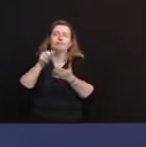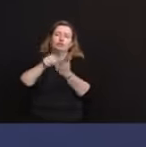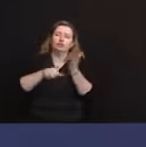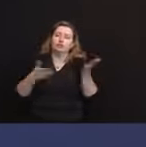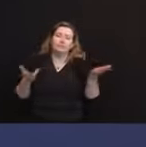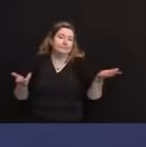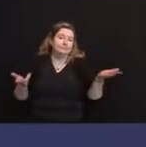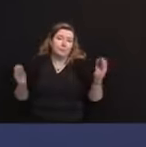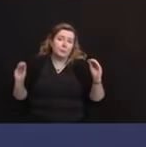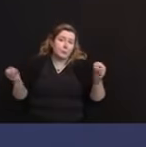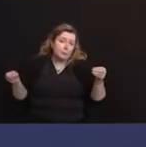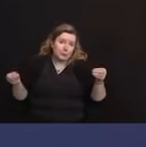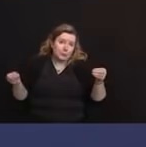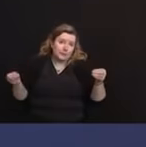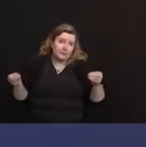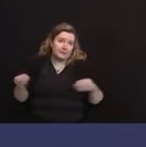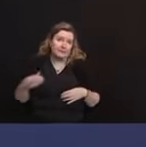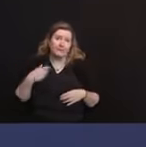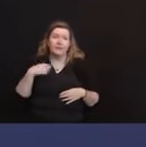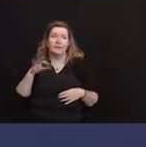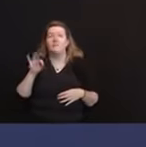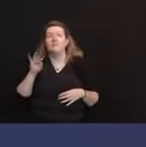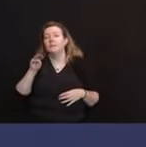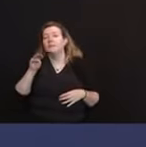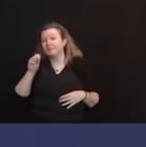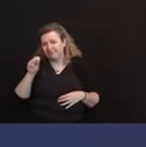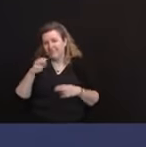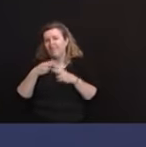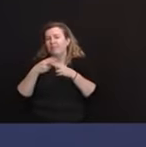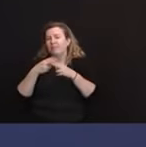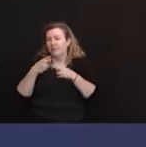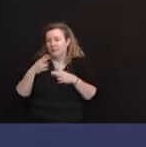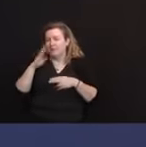field medical stations that were set up,